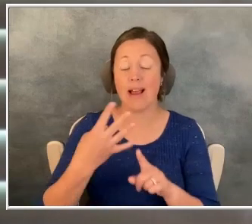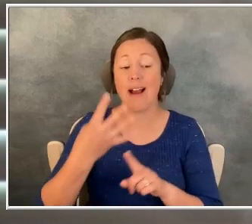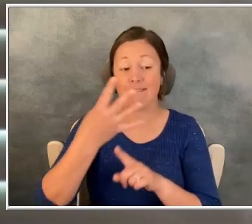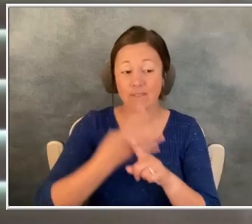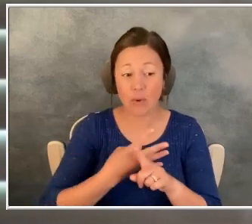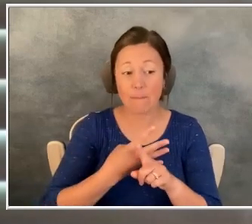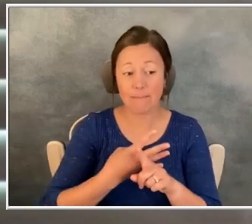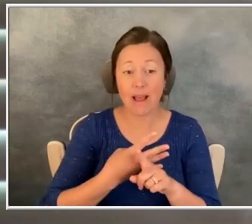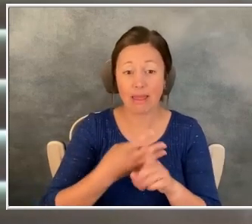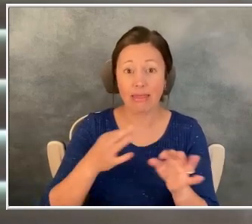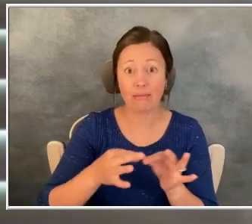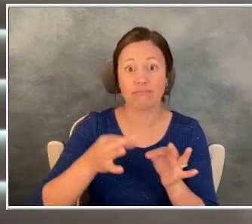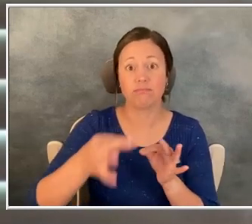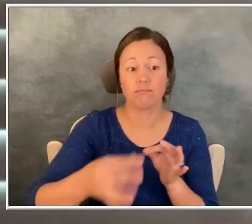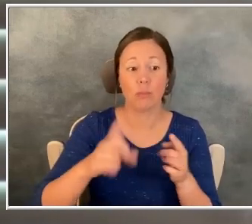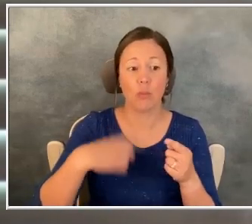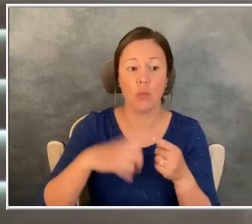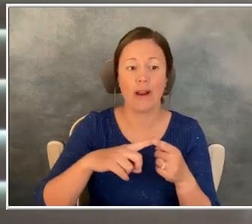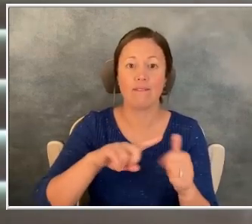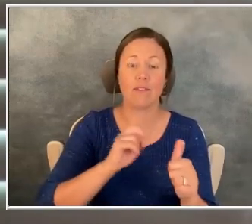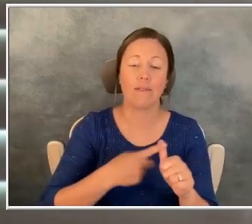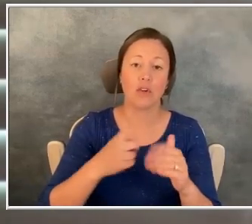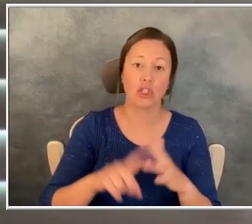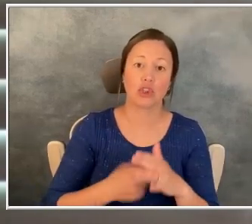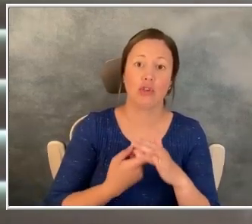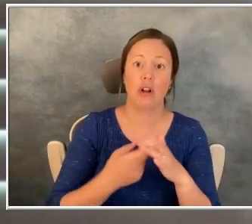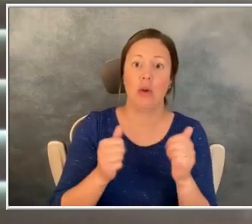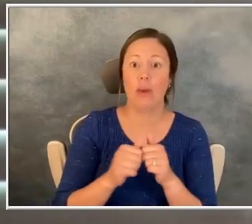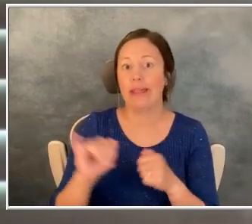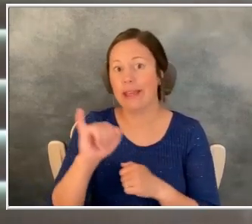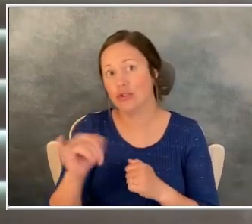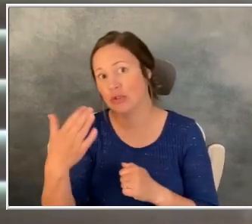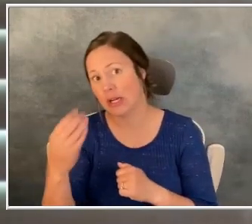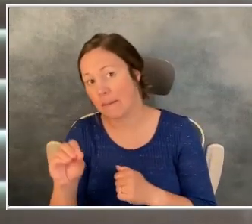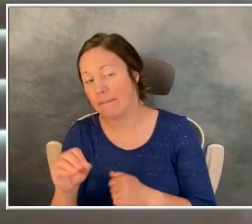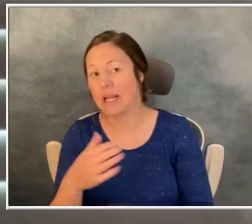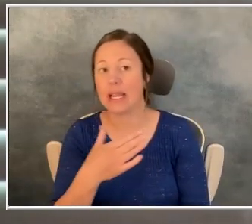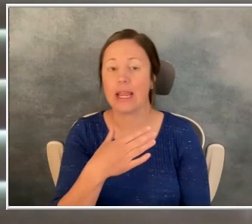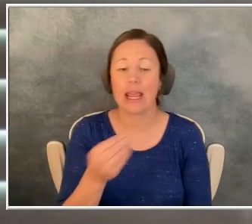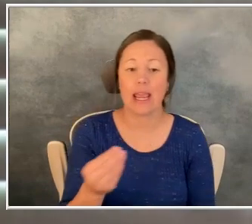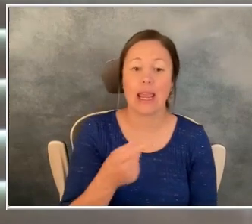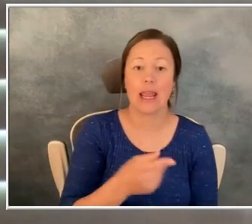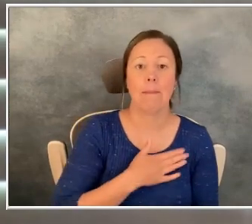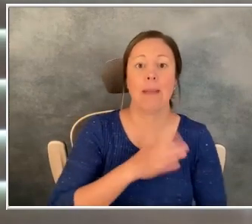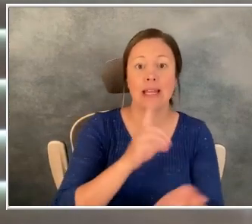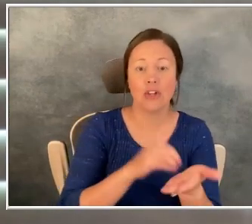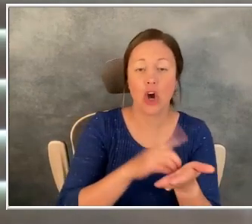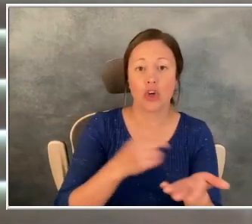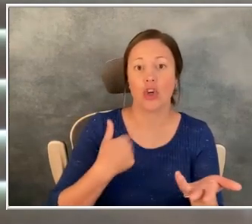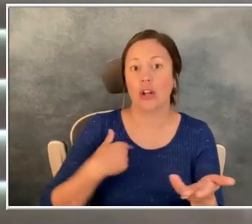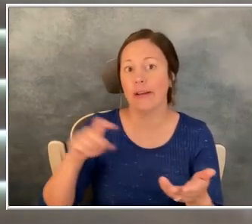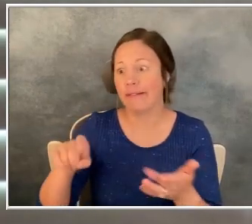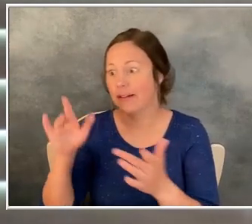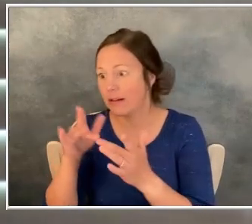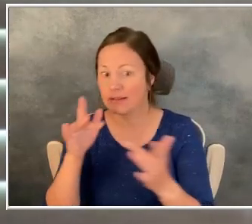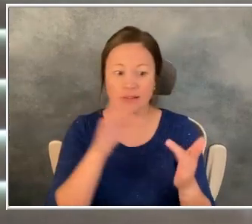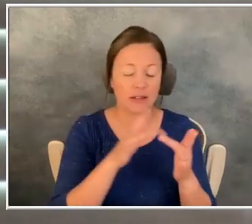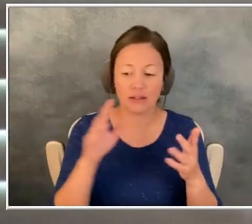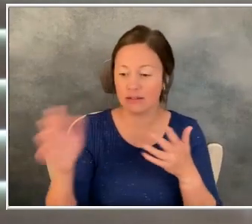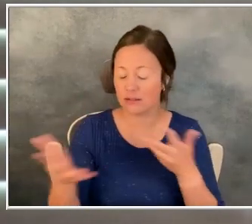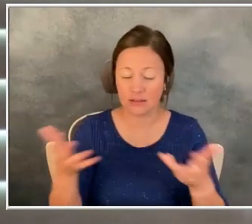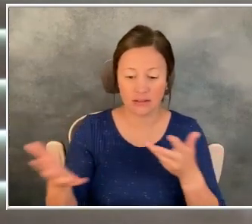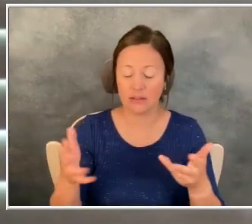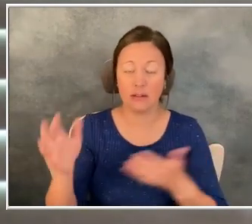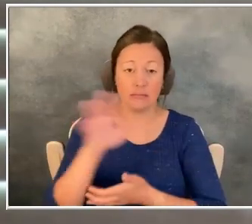when I first started going back and forth between the insurance company and my doctor and then basically proving